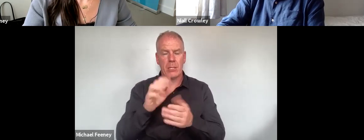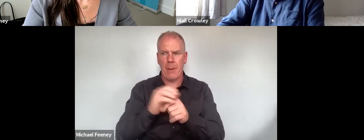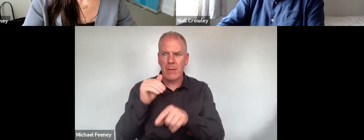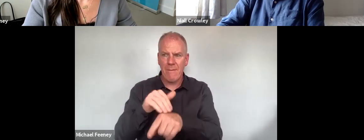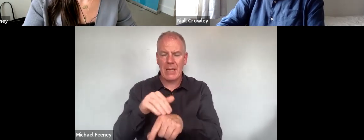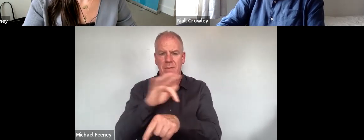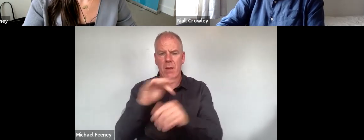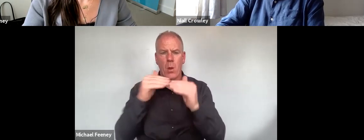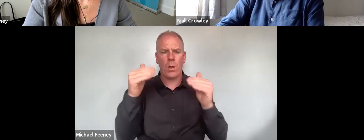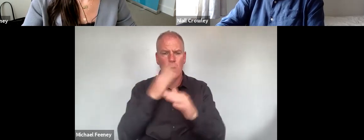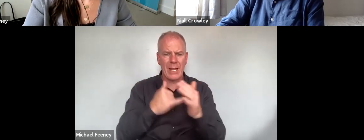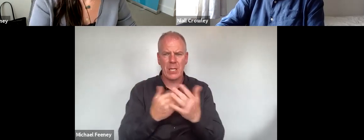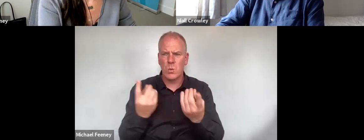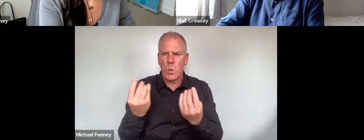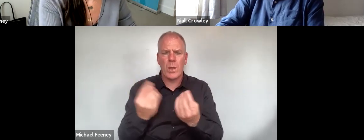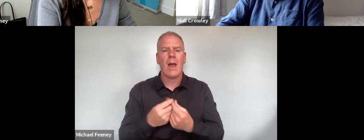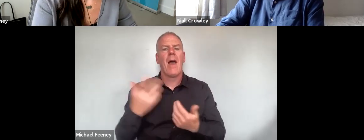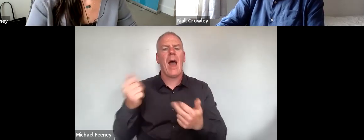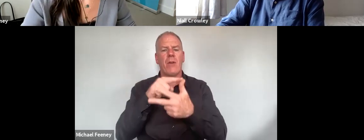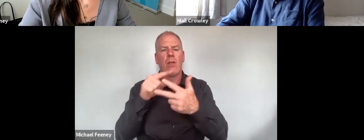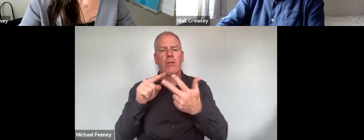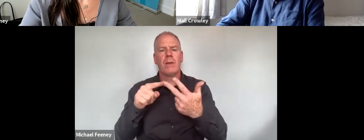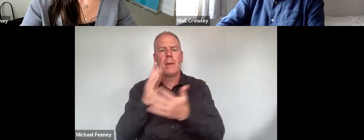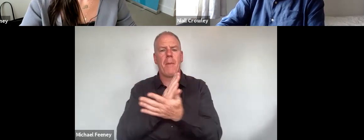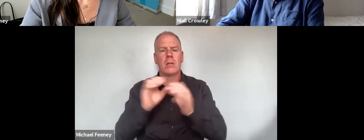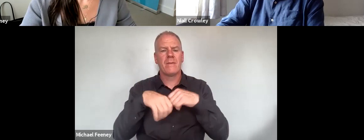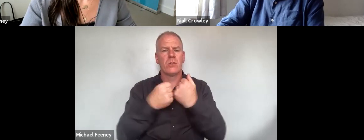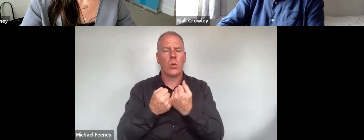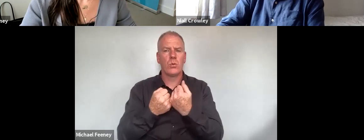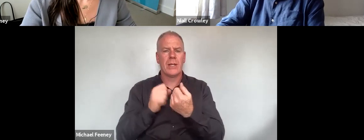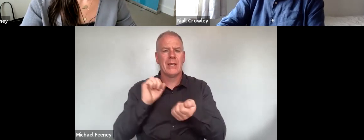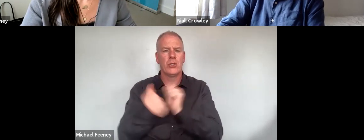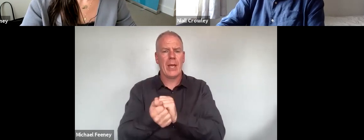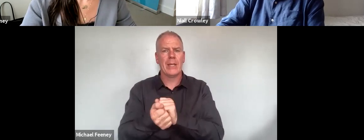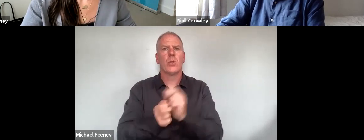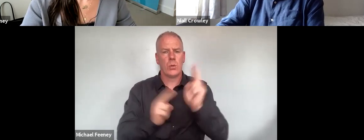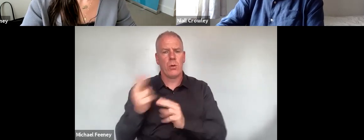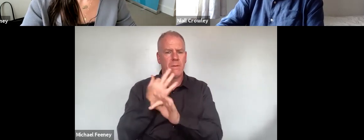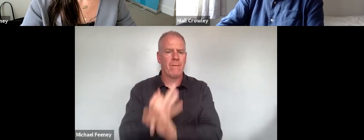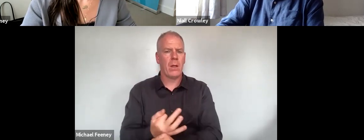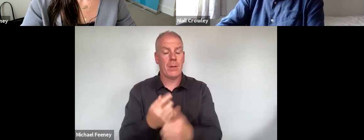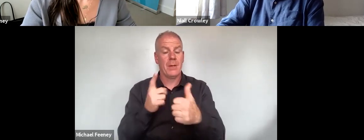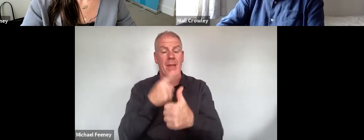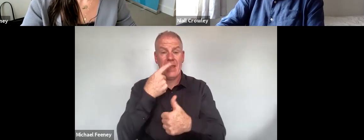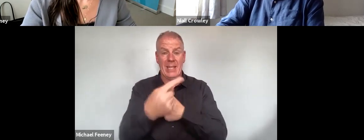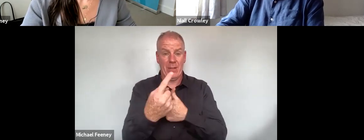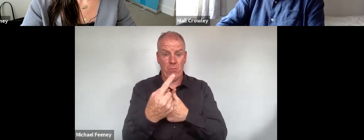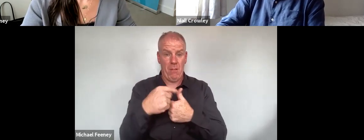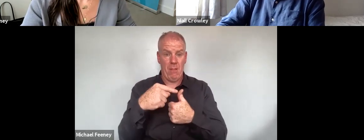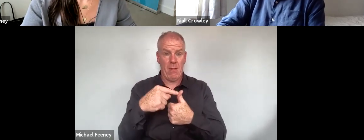equality bodies, established three levels of social change to be pursued by equality bodies. There was the individual level,